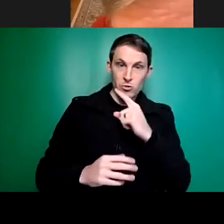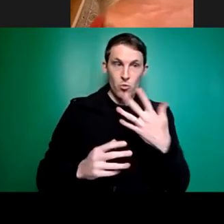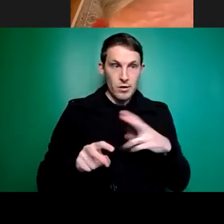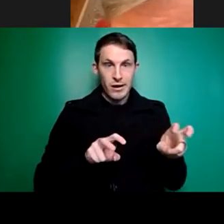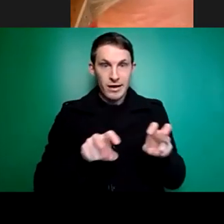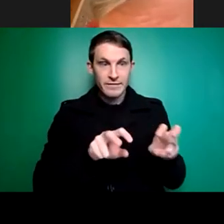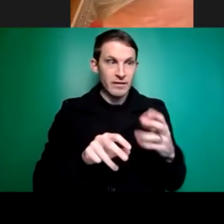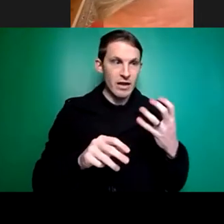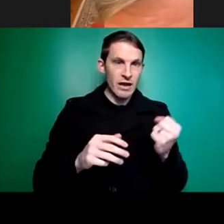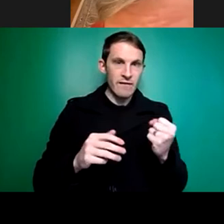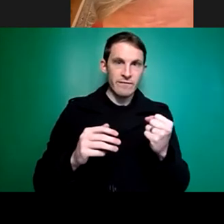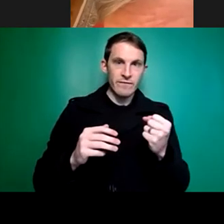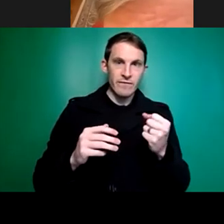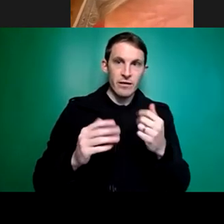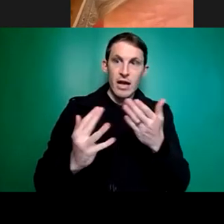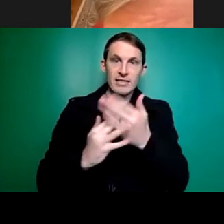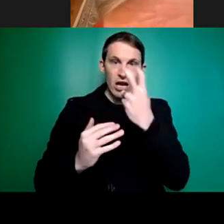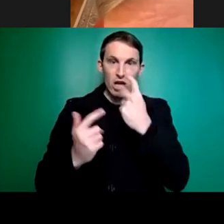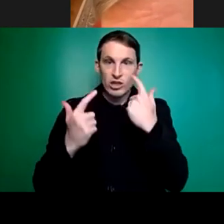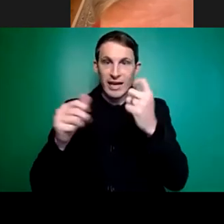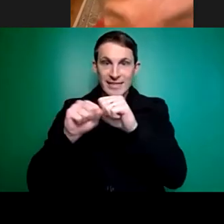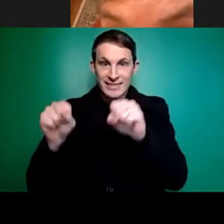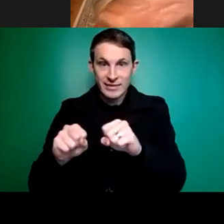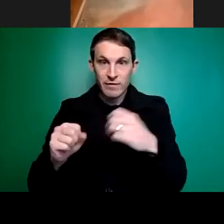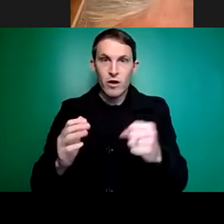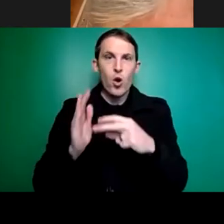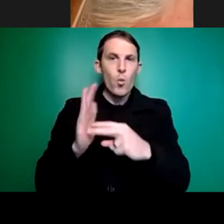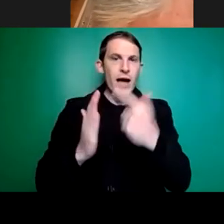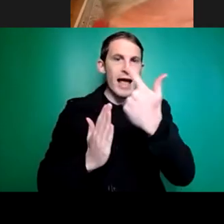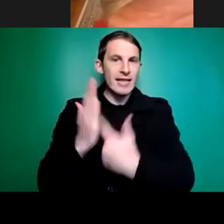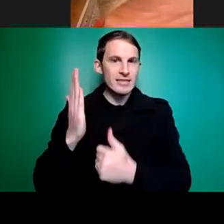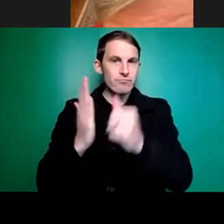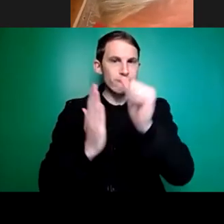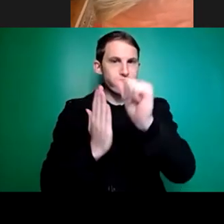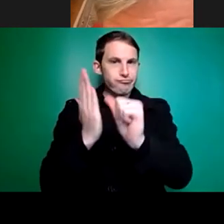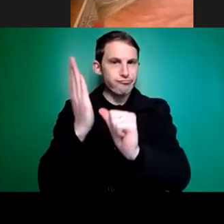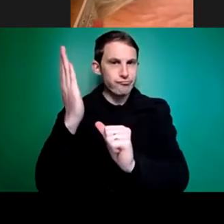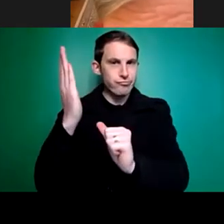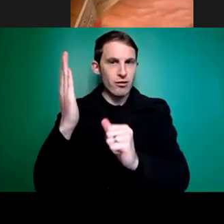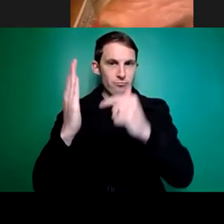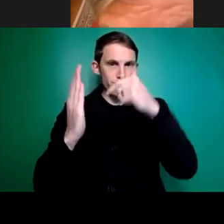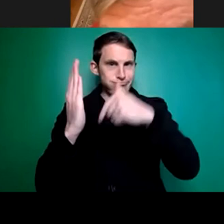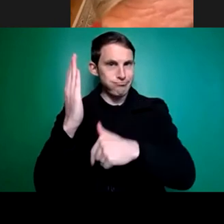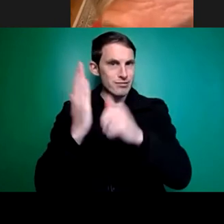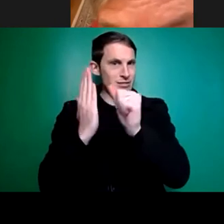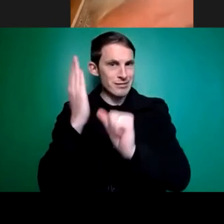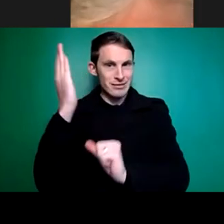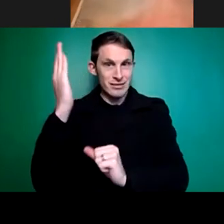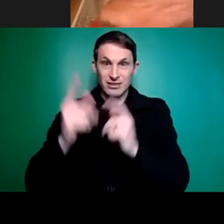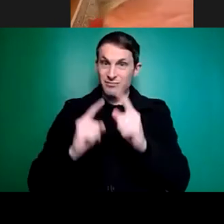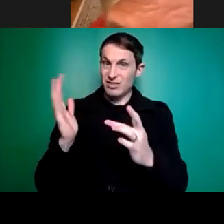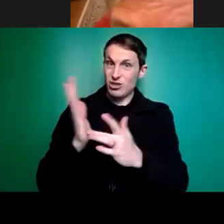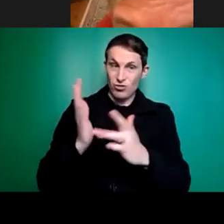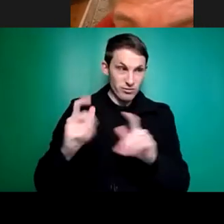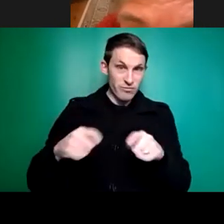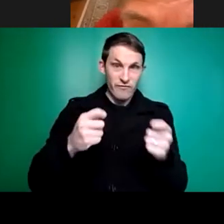to the aged care system. So if you have to wait that long for access to technology, that's